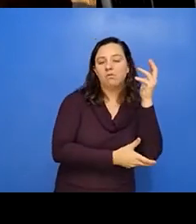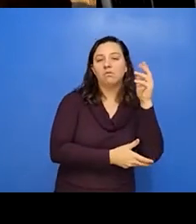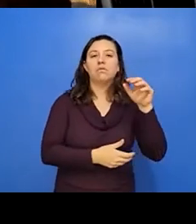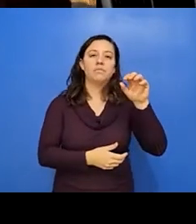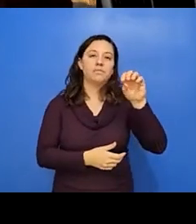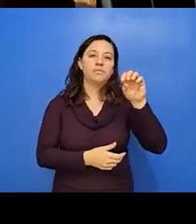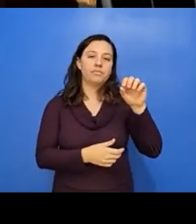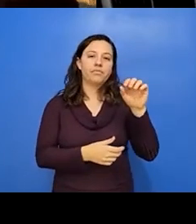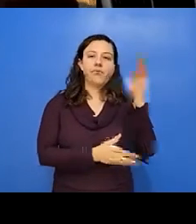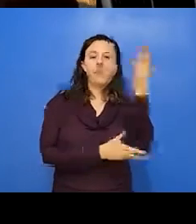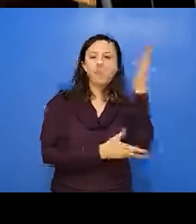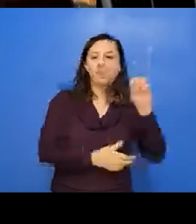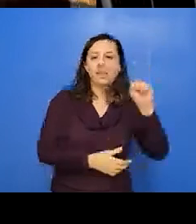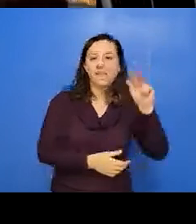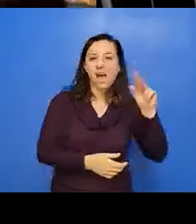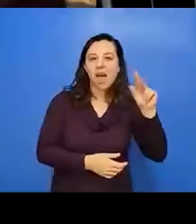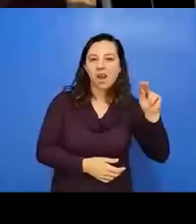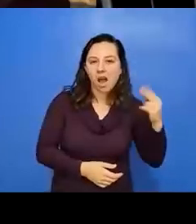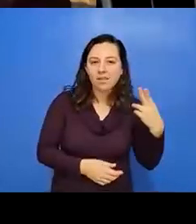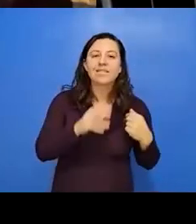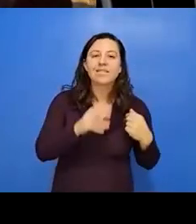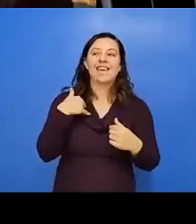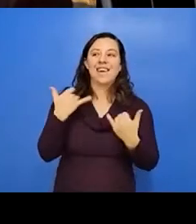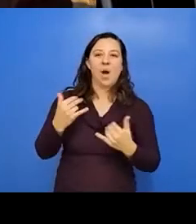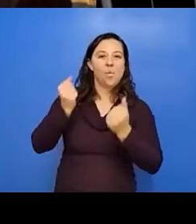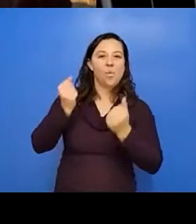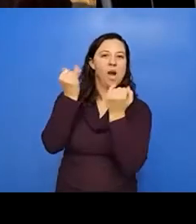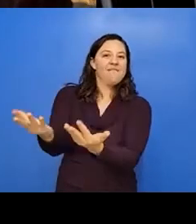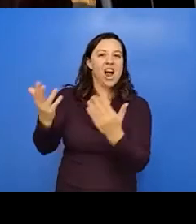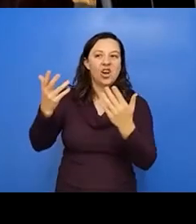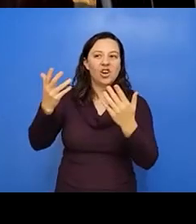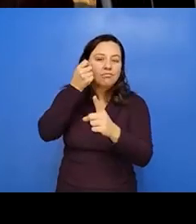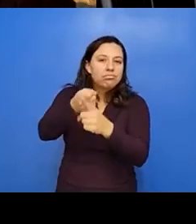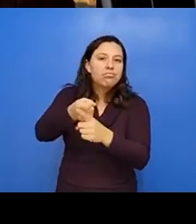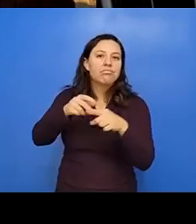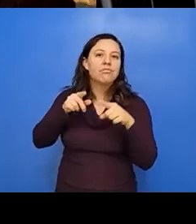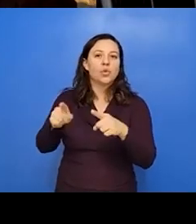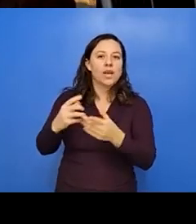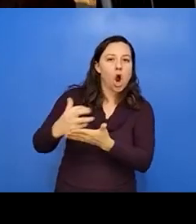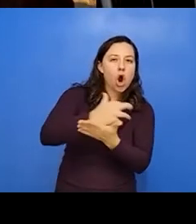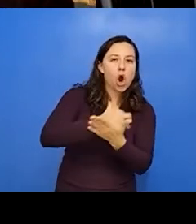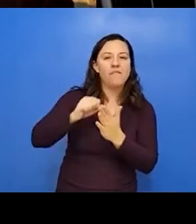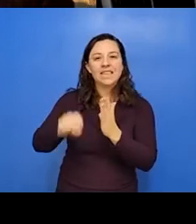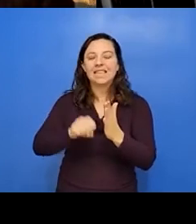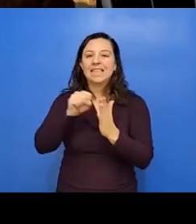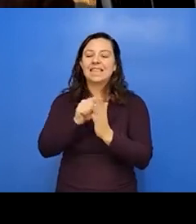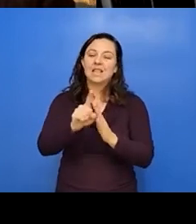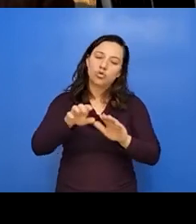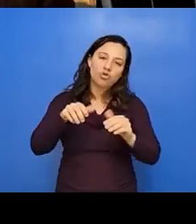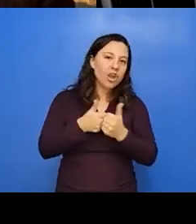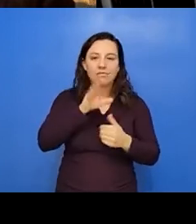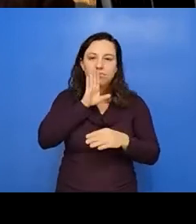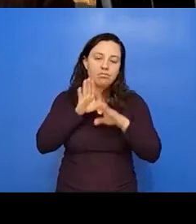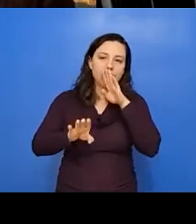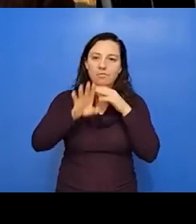recently with the wildfires that happened during our harvest season, it really creates challenges. Um, and